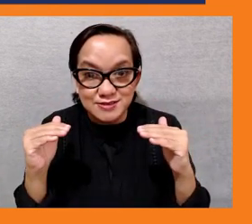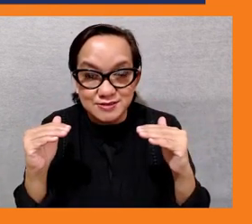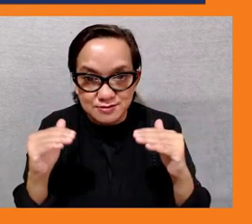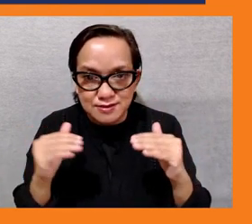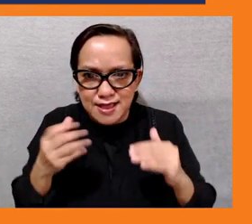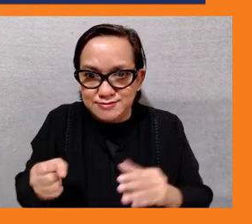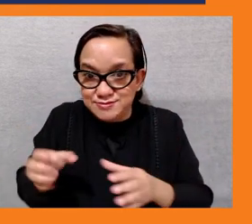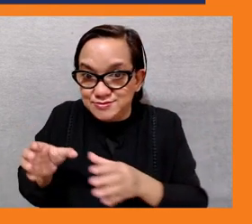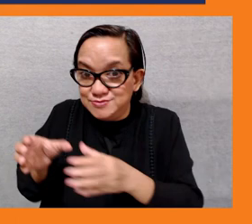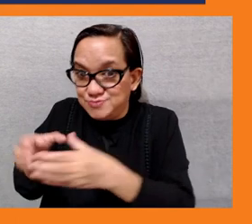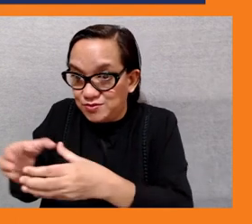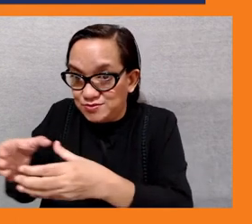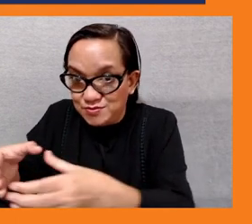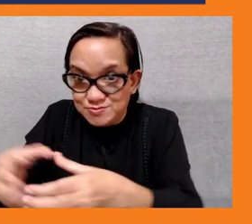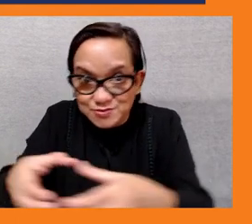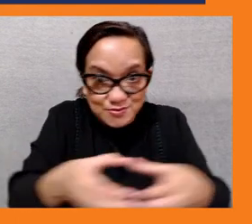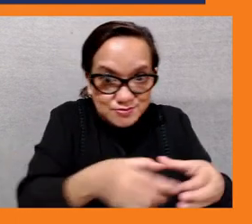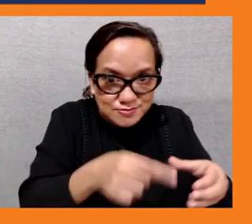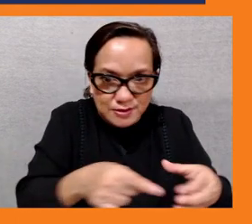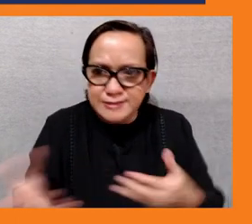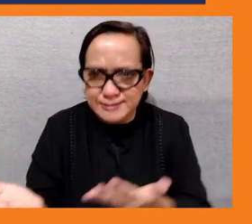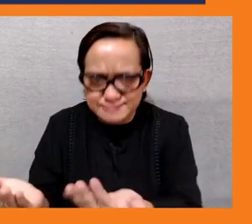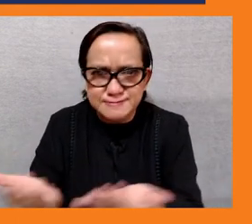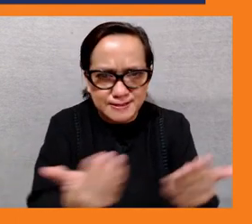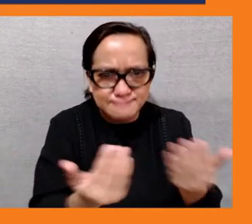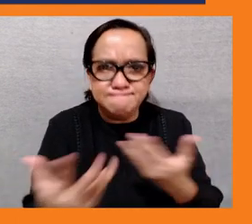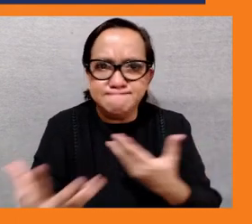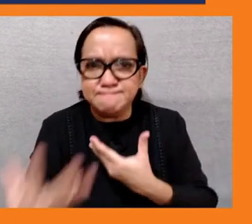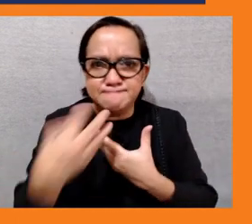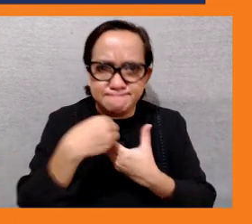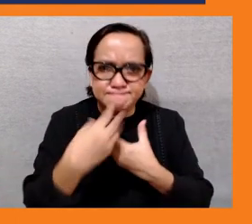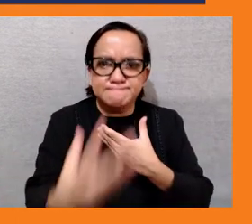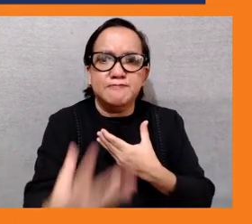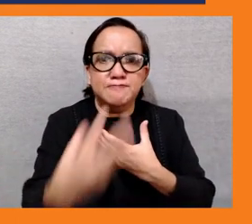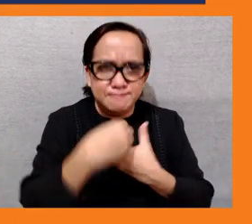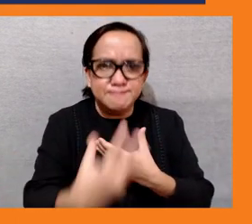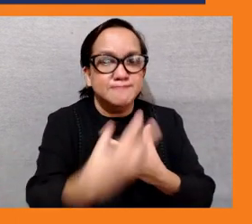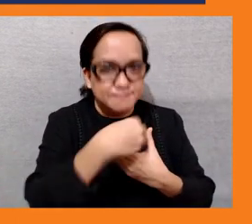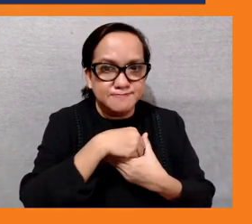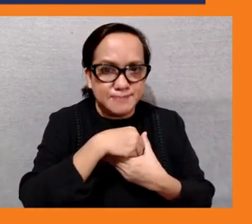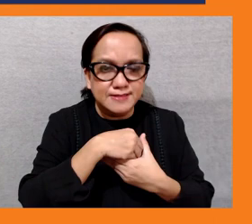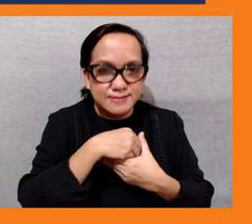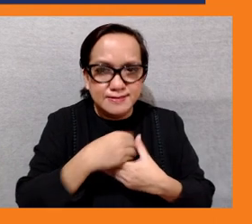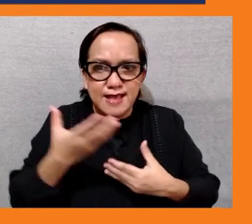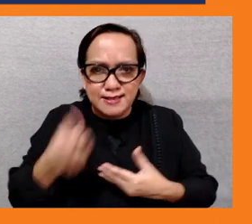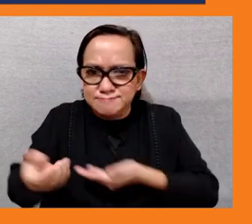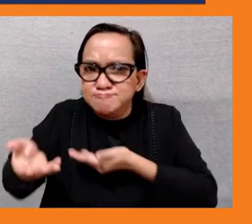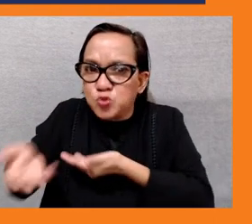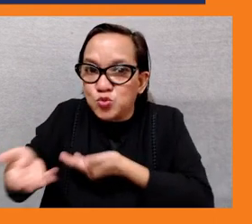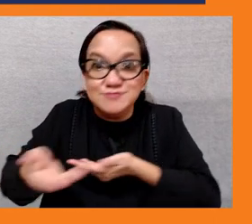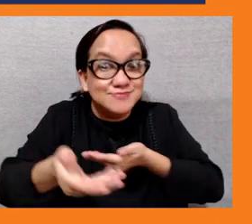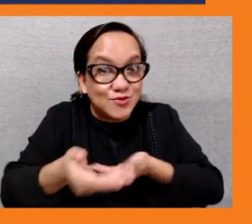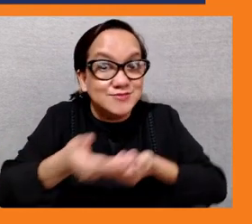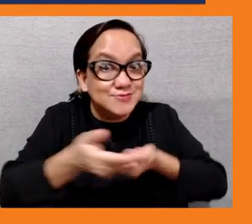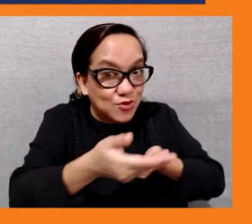sector support that adb gives a lot of dialogue with government with other stakeholders in social sectors so